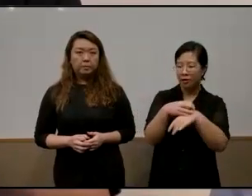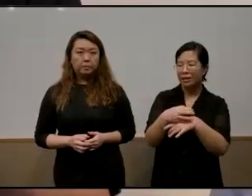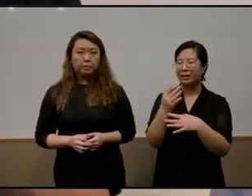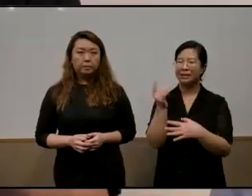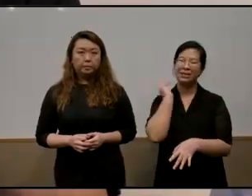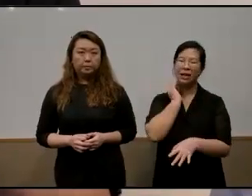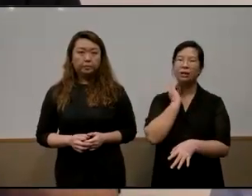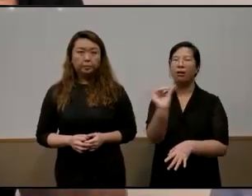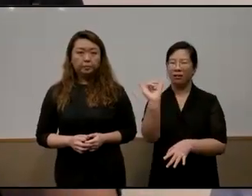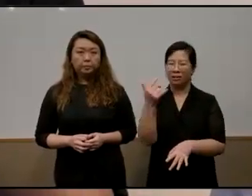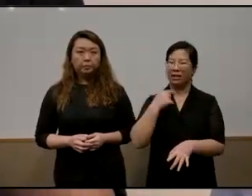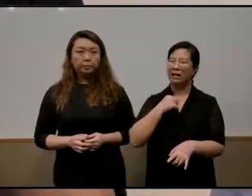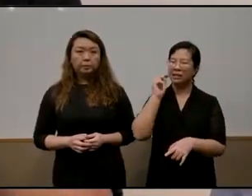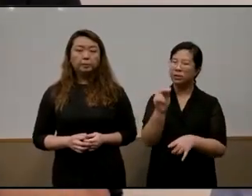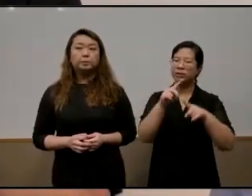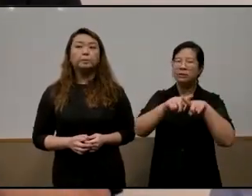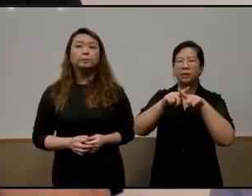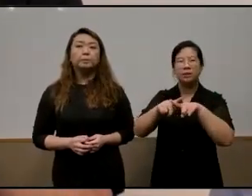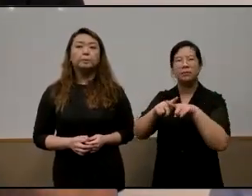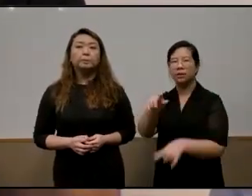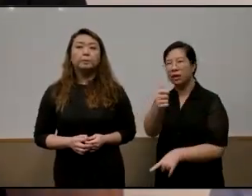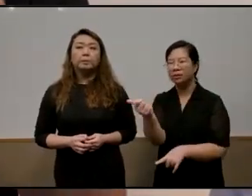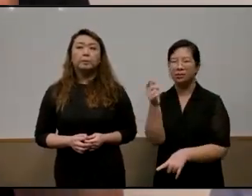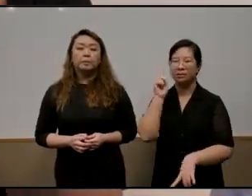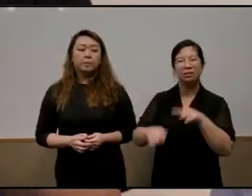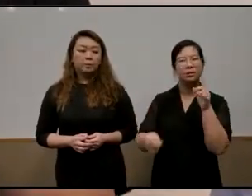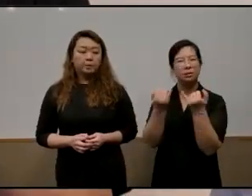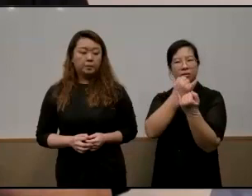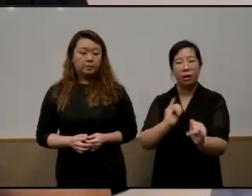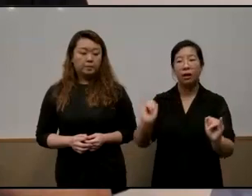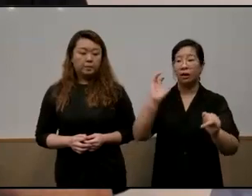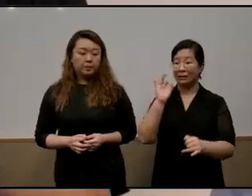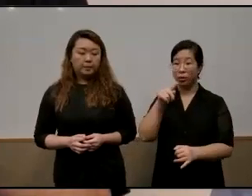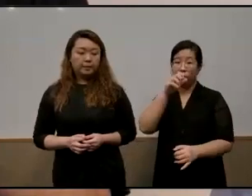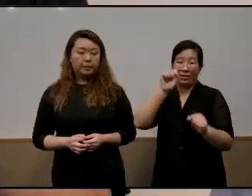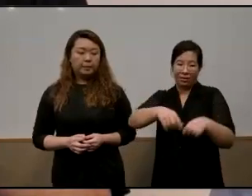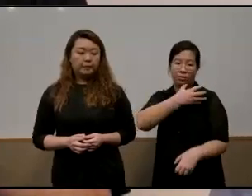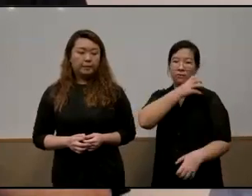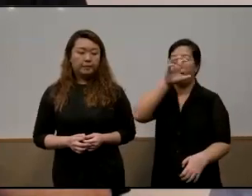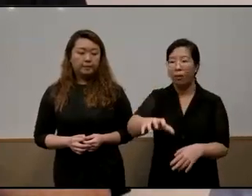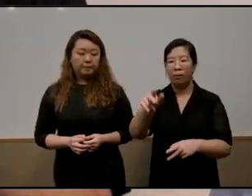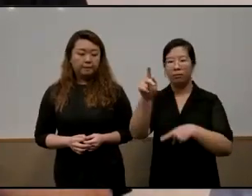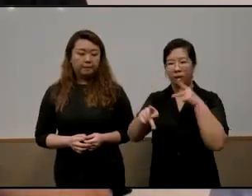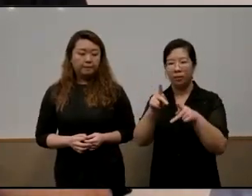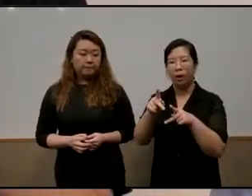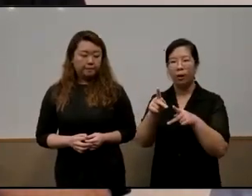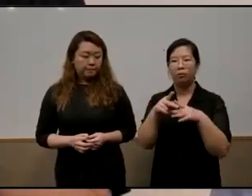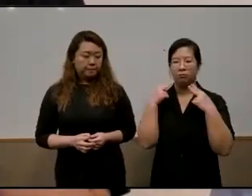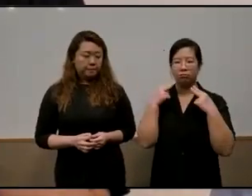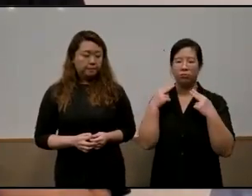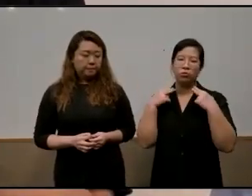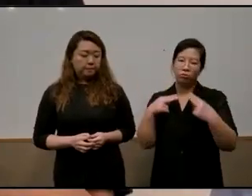therefore they can't do it themselves i think if you can empower people they are able to cope the human being is very